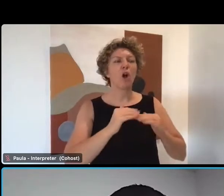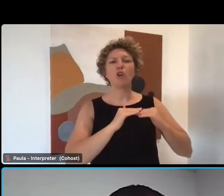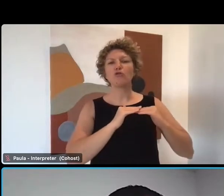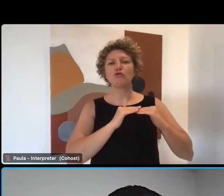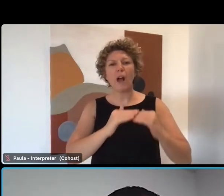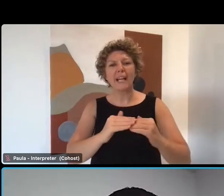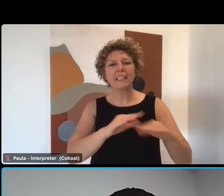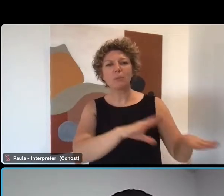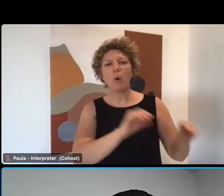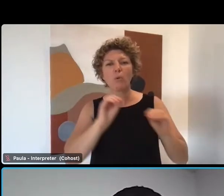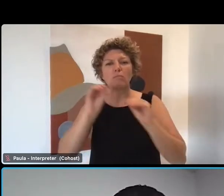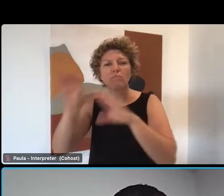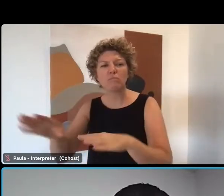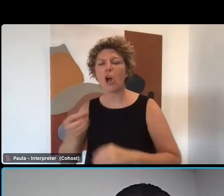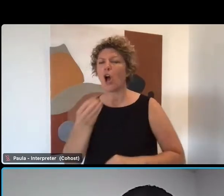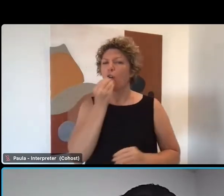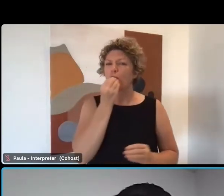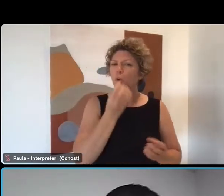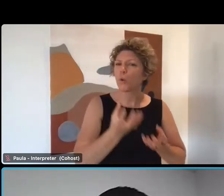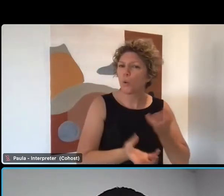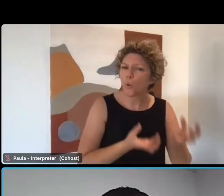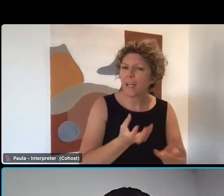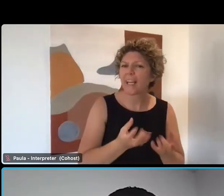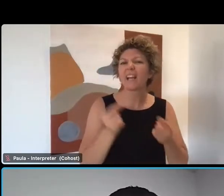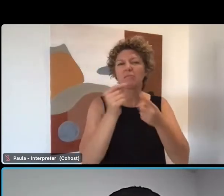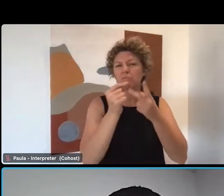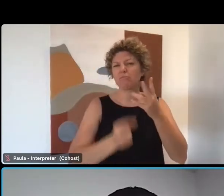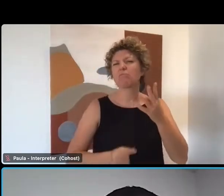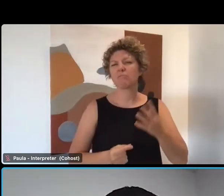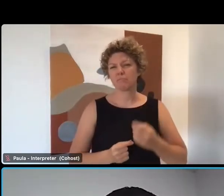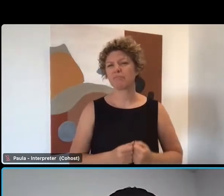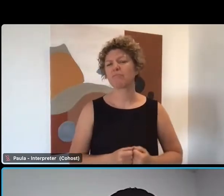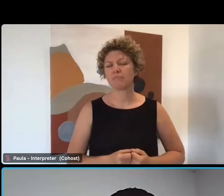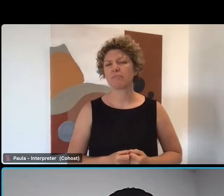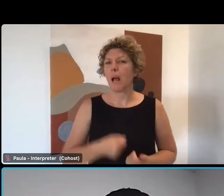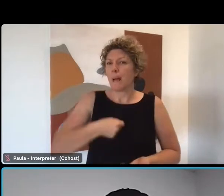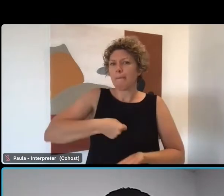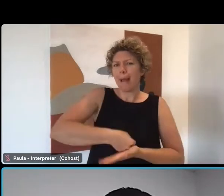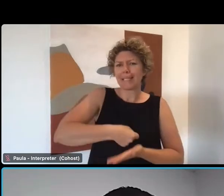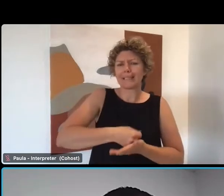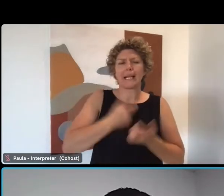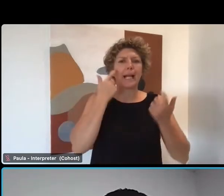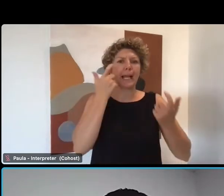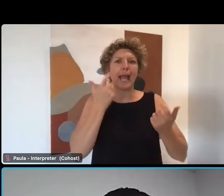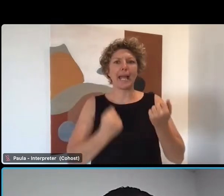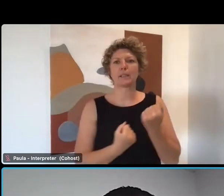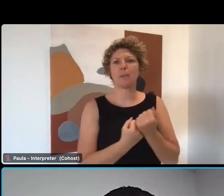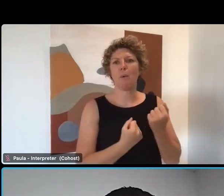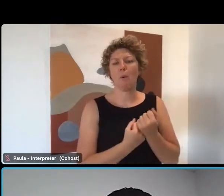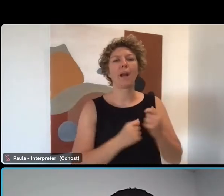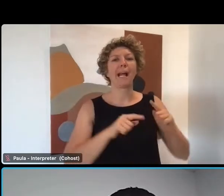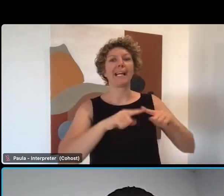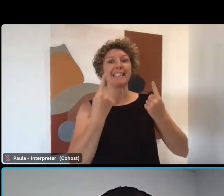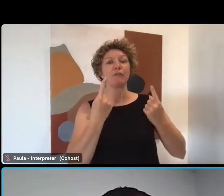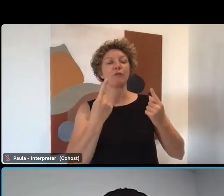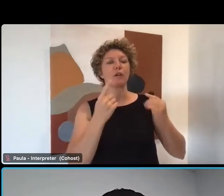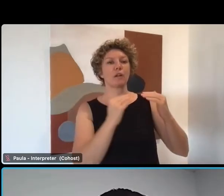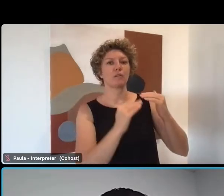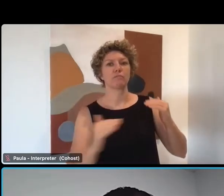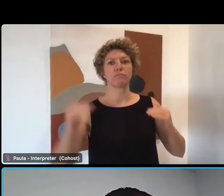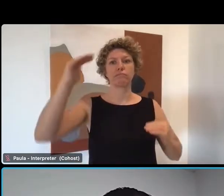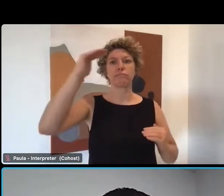meal preparation, et cetera. Those lower level, lower care activities as opposed to the high care, personal care,